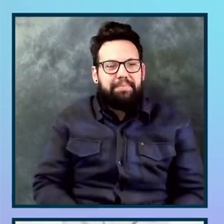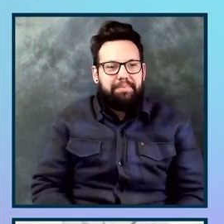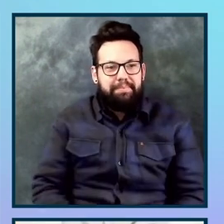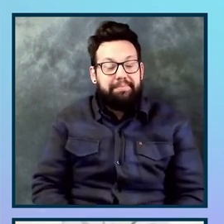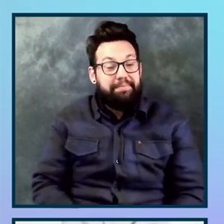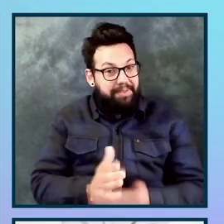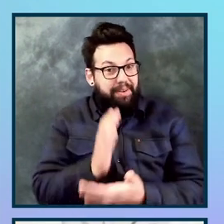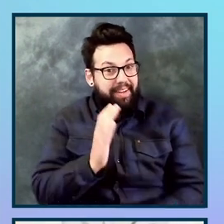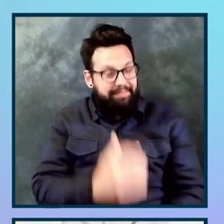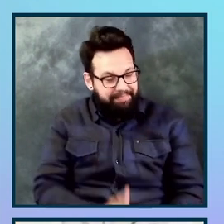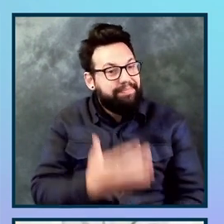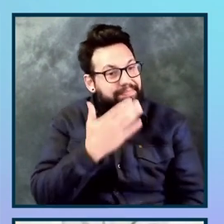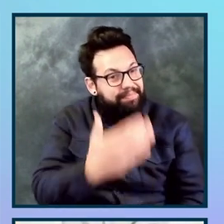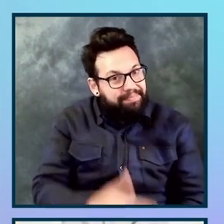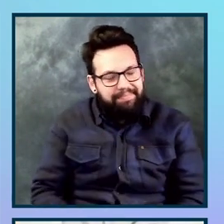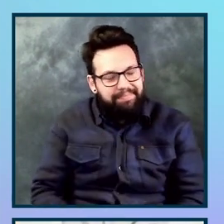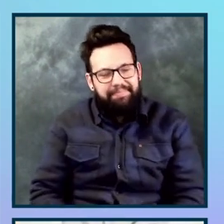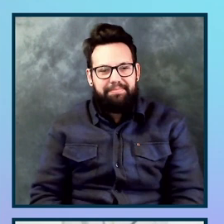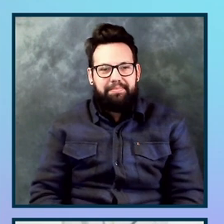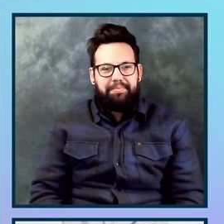Thank you. So, um,